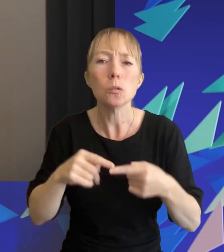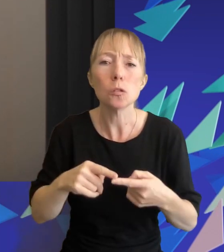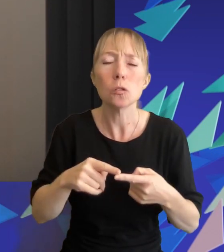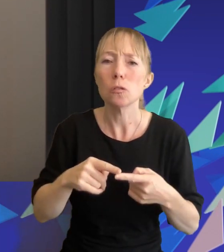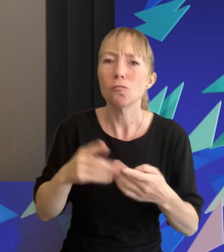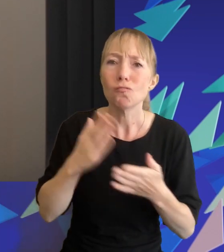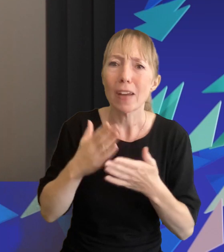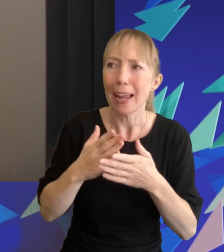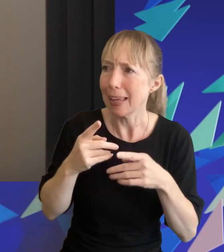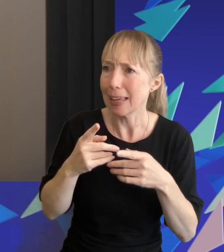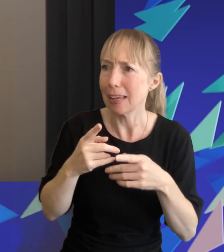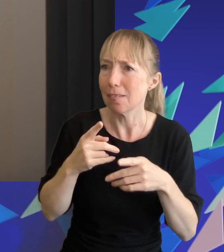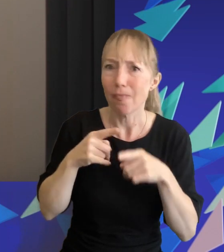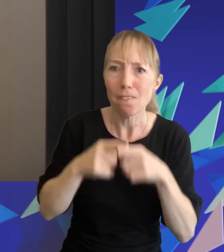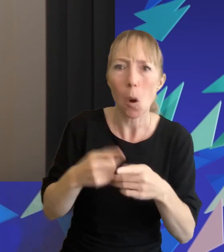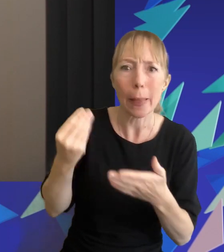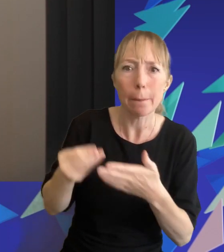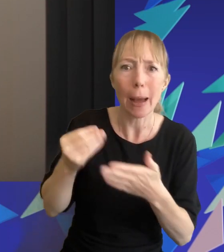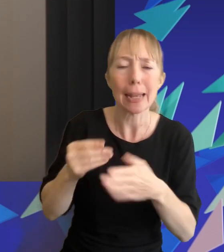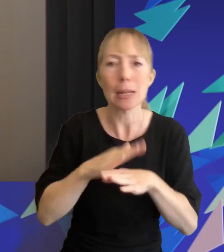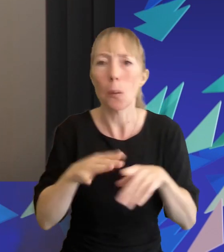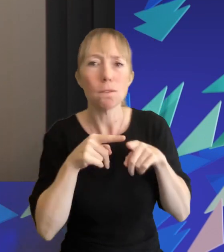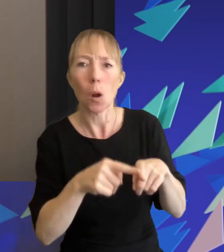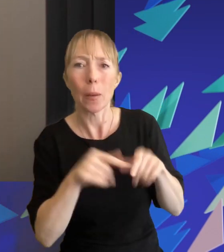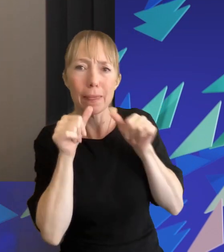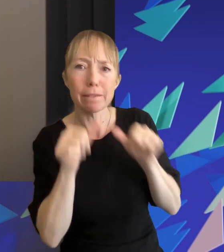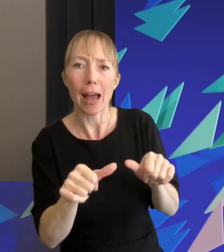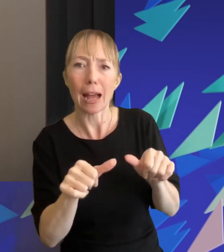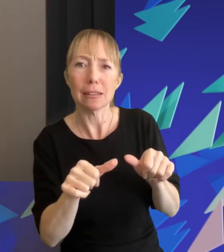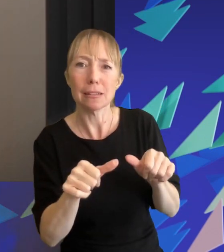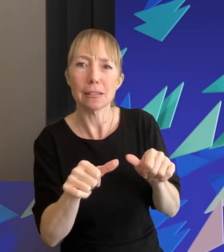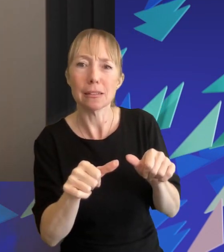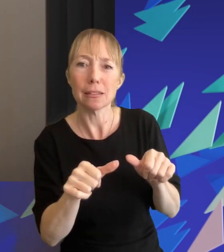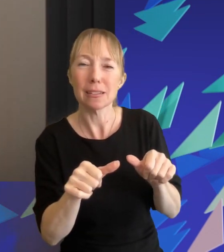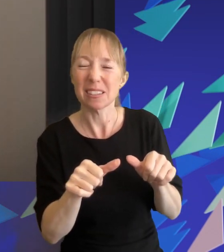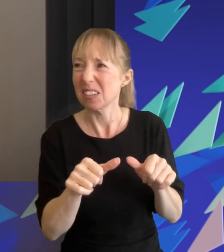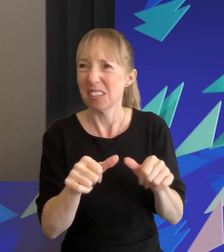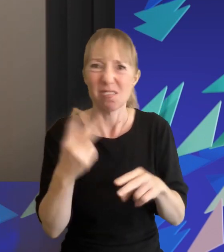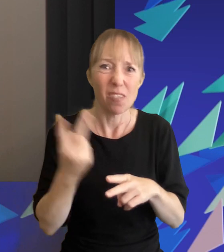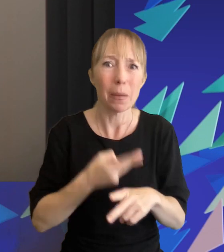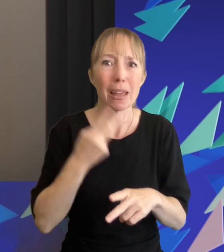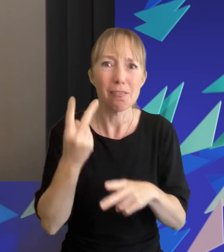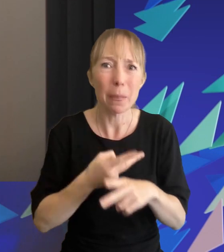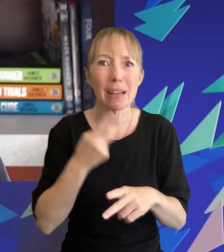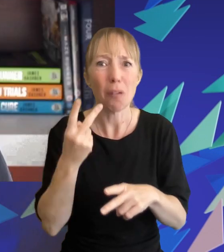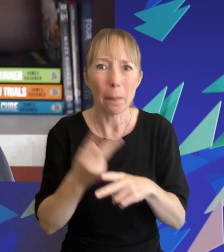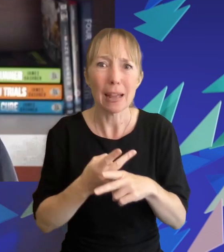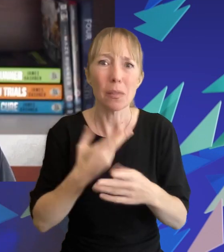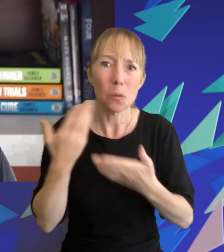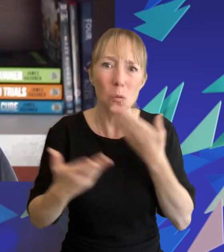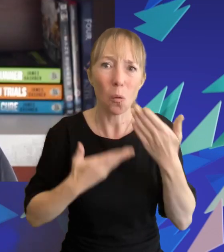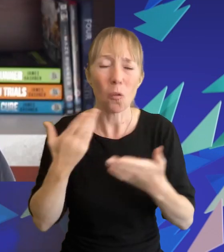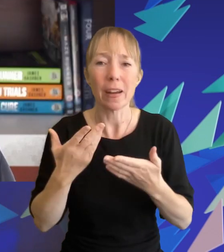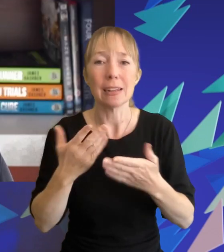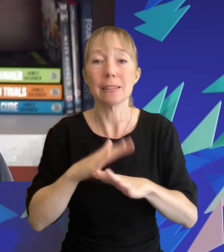by monetary motivation rather than fan service due to the increasingly unoriginal stories that mimicked each other which